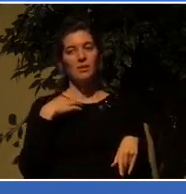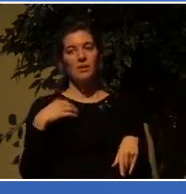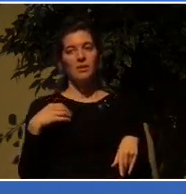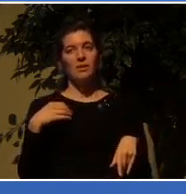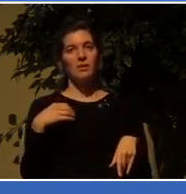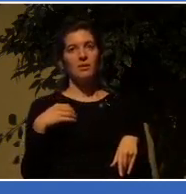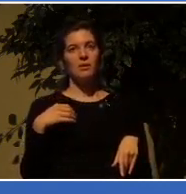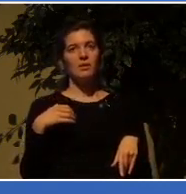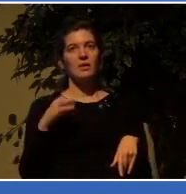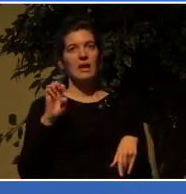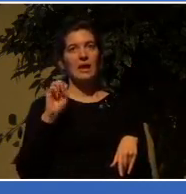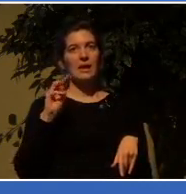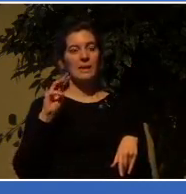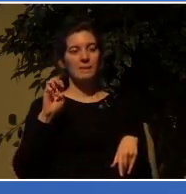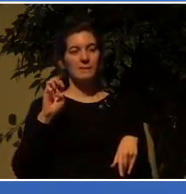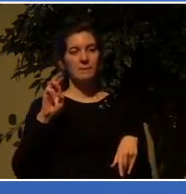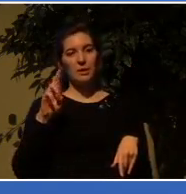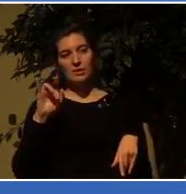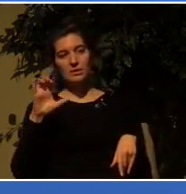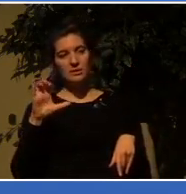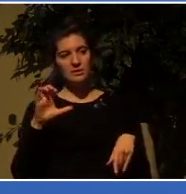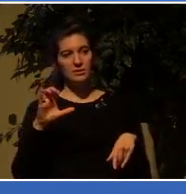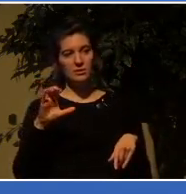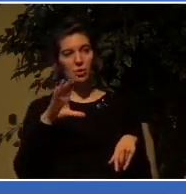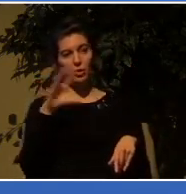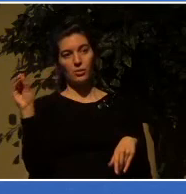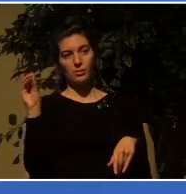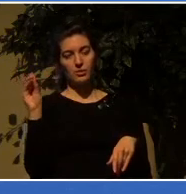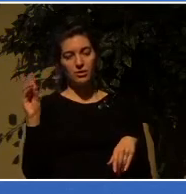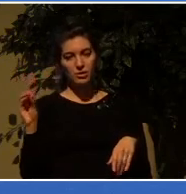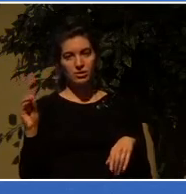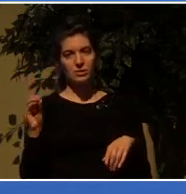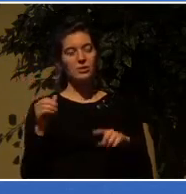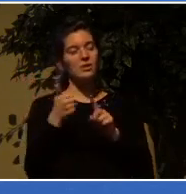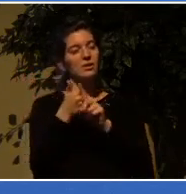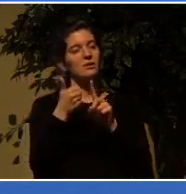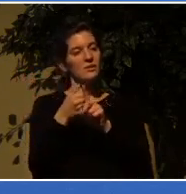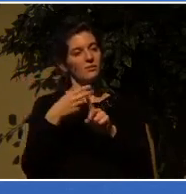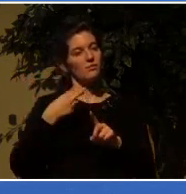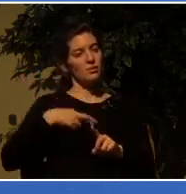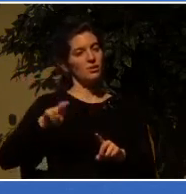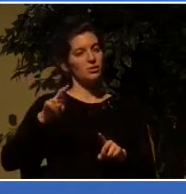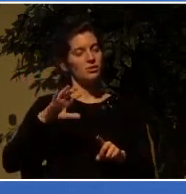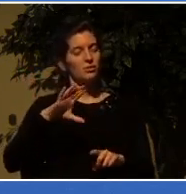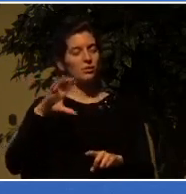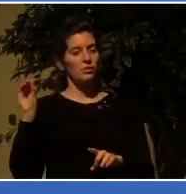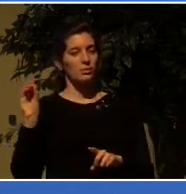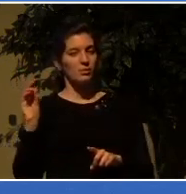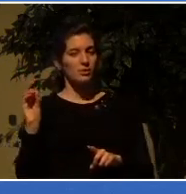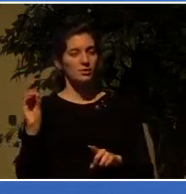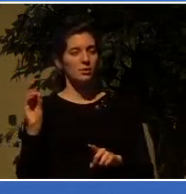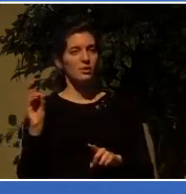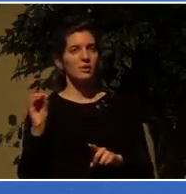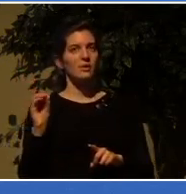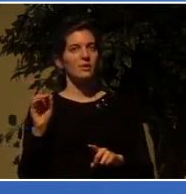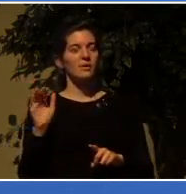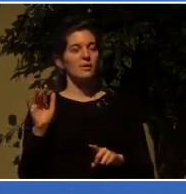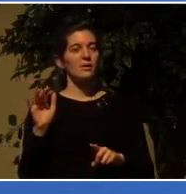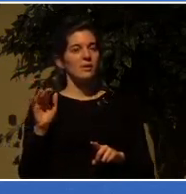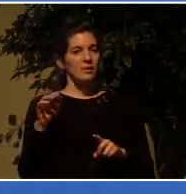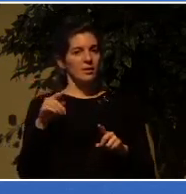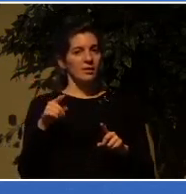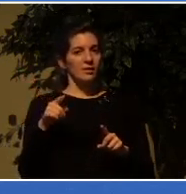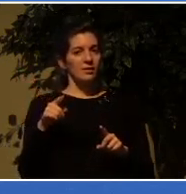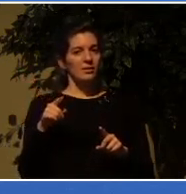Amaric Corporation, which is a Norwegian corporation that does